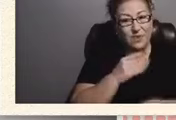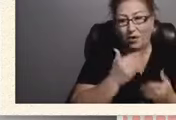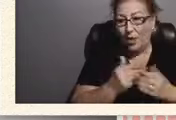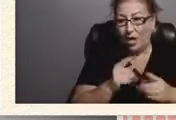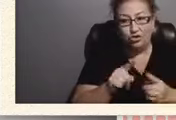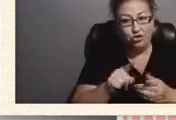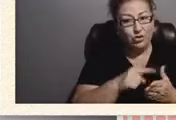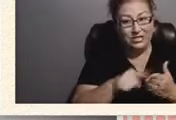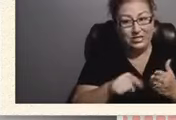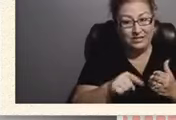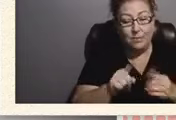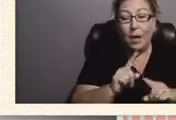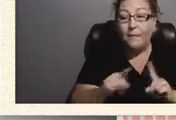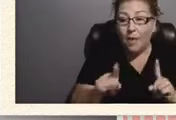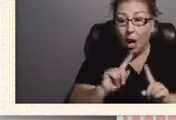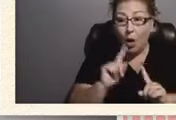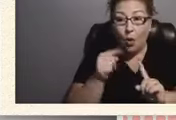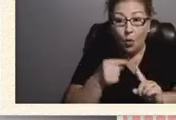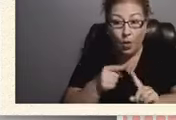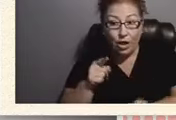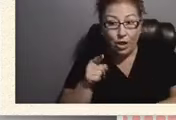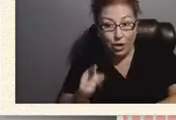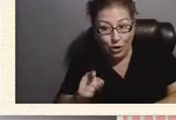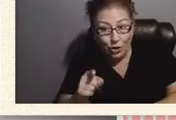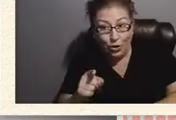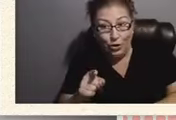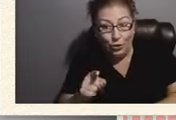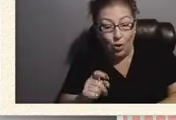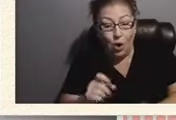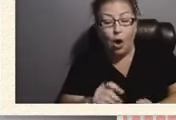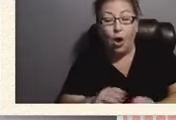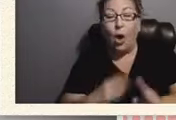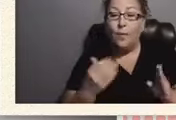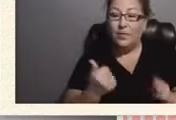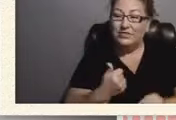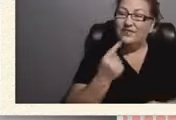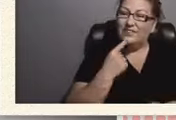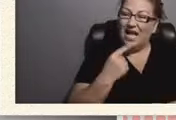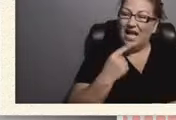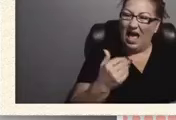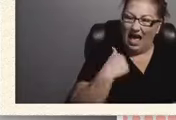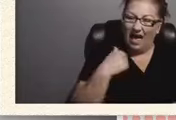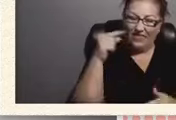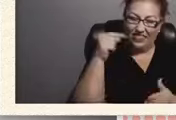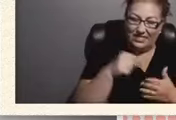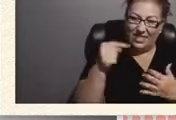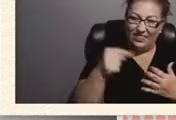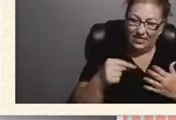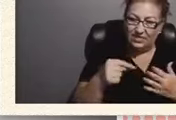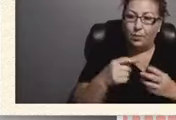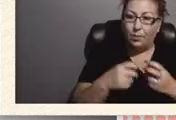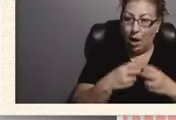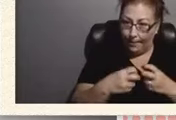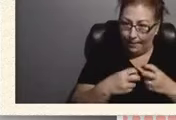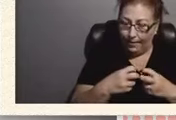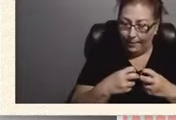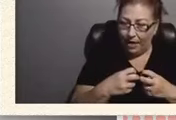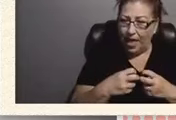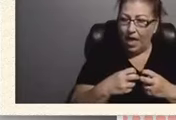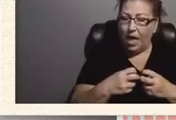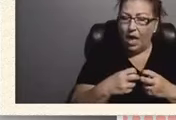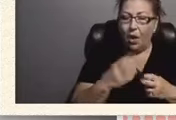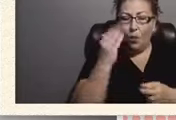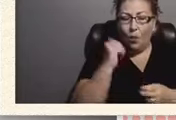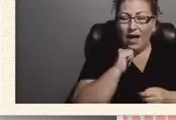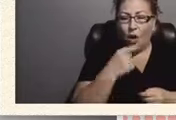when you open yourself and say, I have this and this problem. How about we do it that